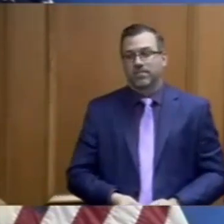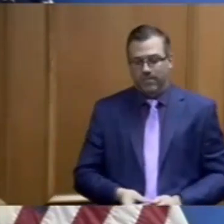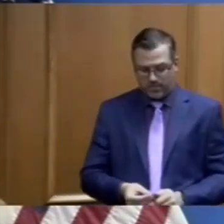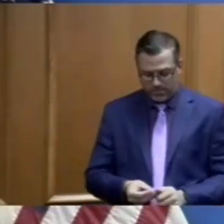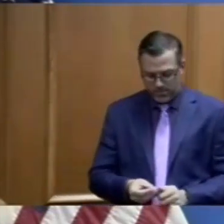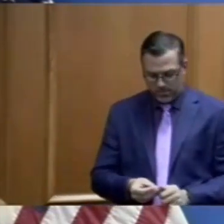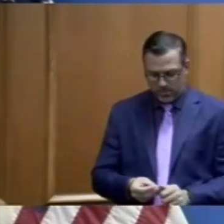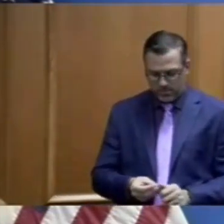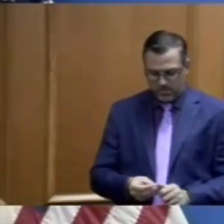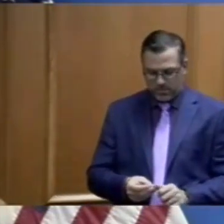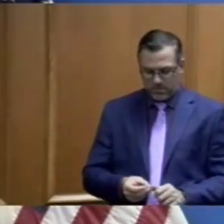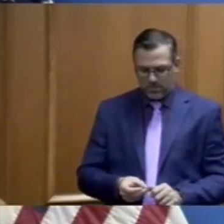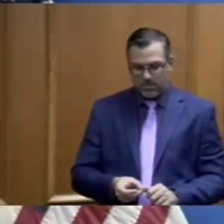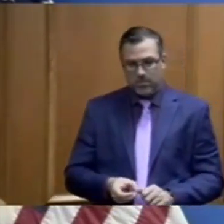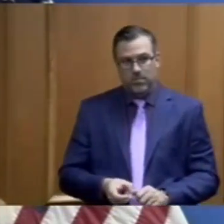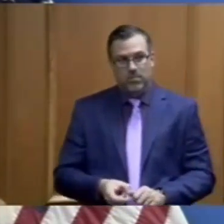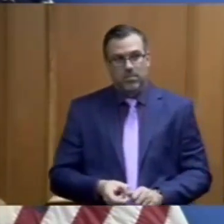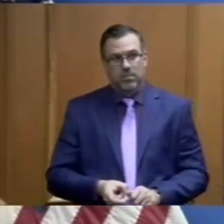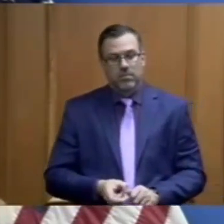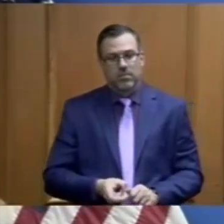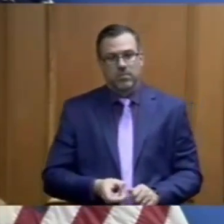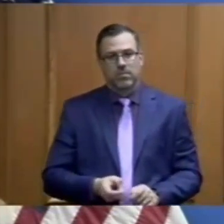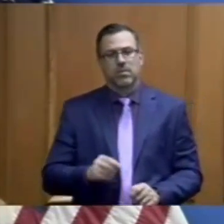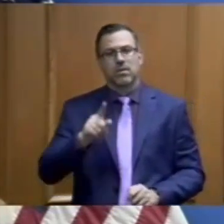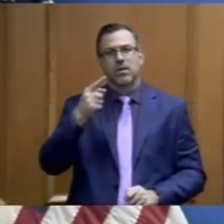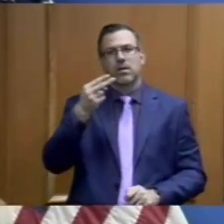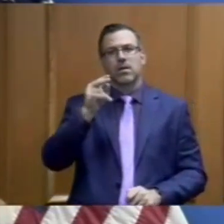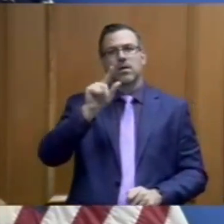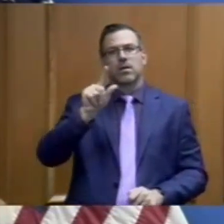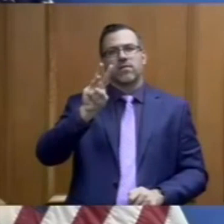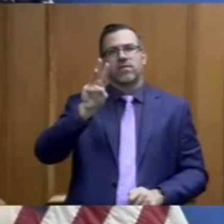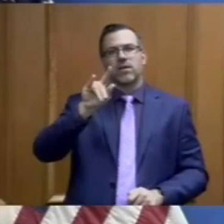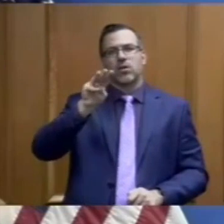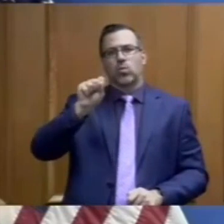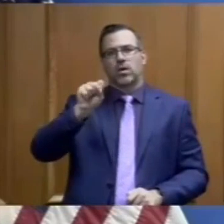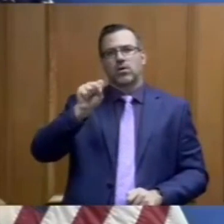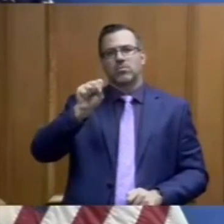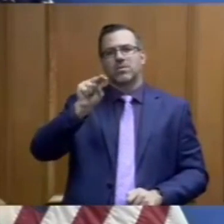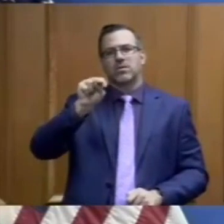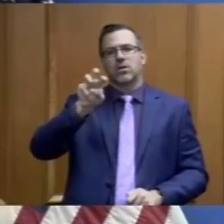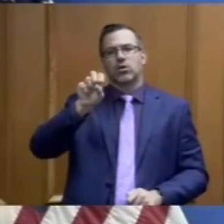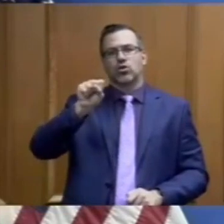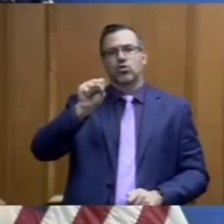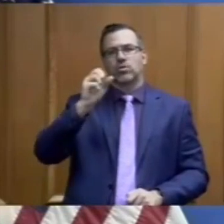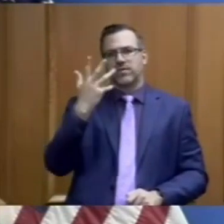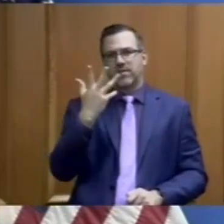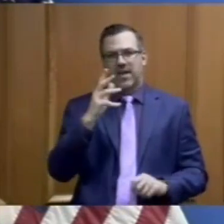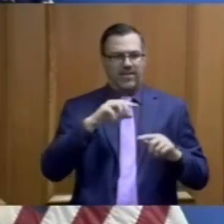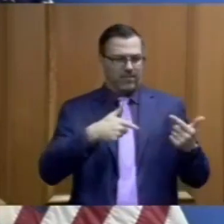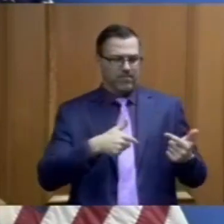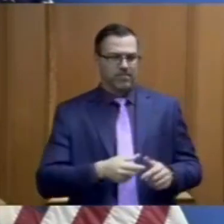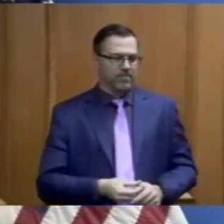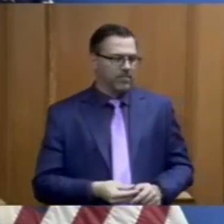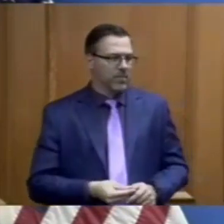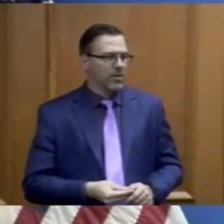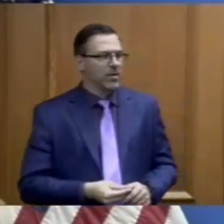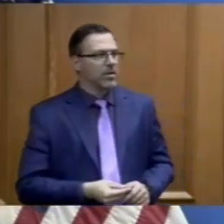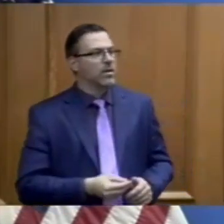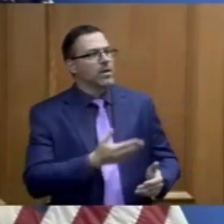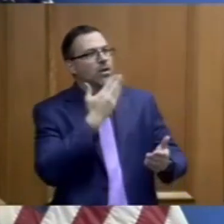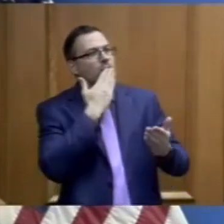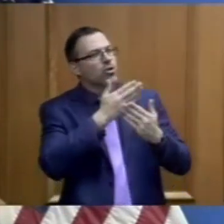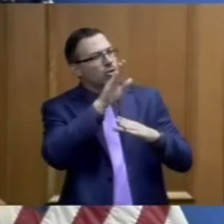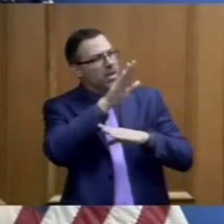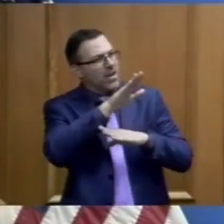Thank you. Next, we'll go to Phil Williams with News Channel 5. Phil, your line is open. Good afternoon,